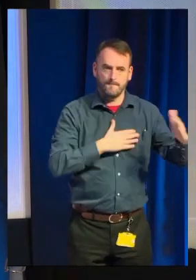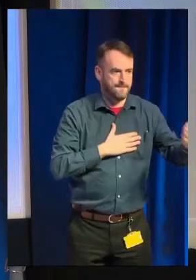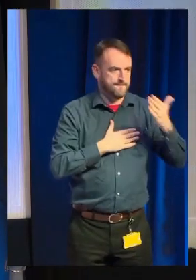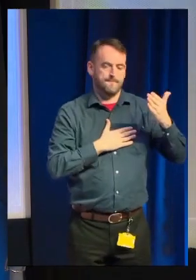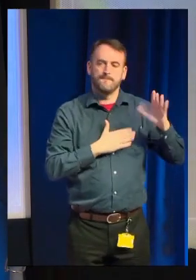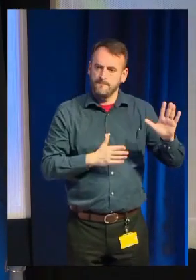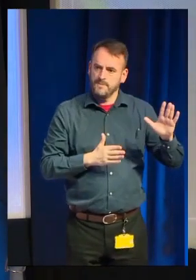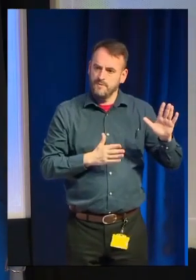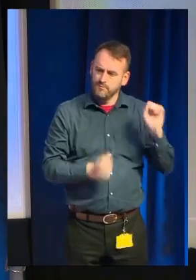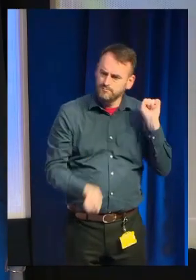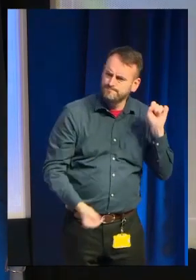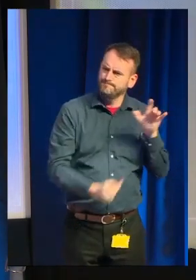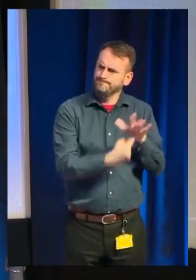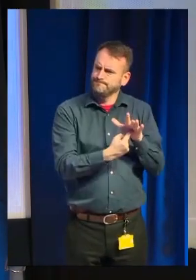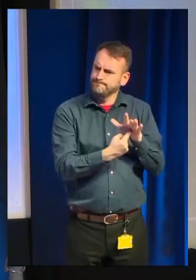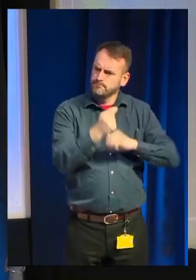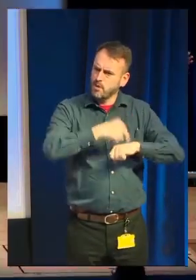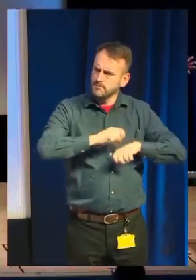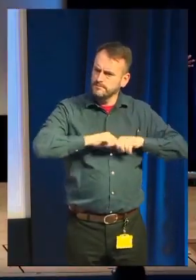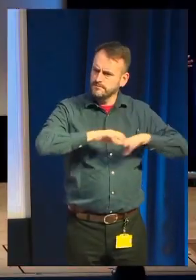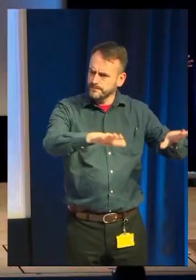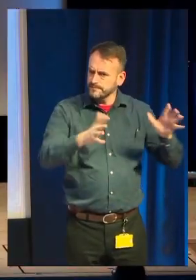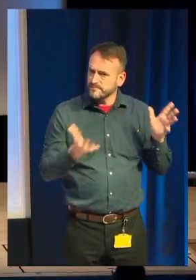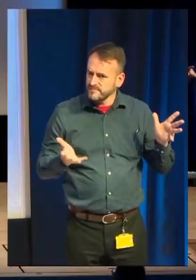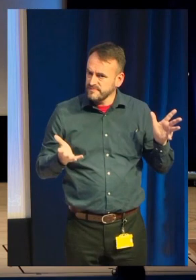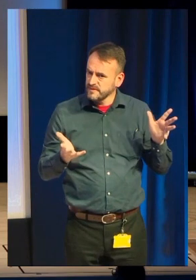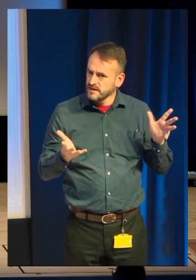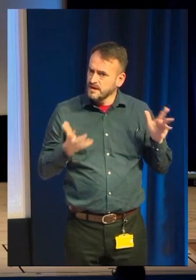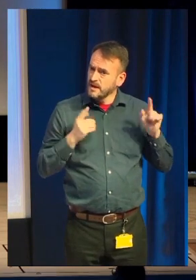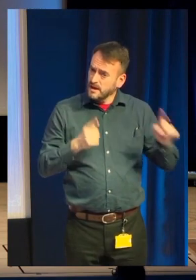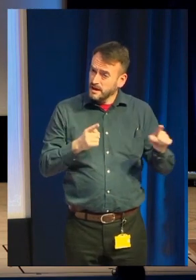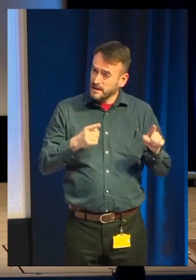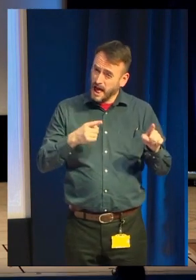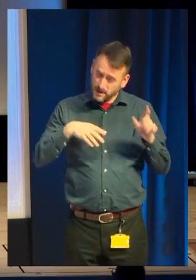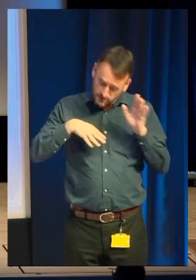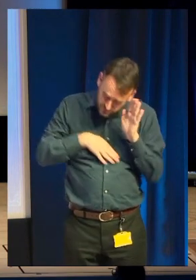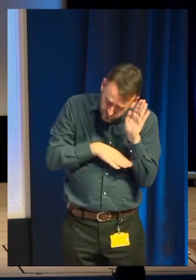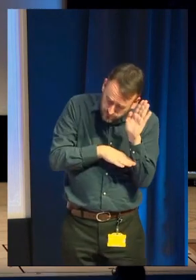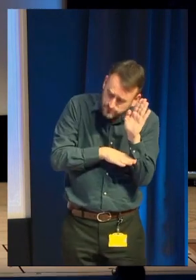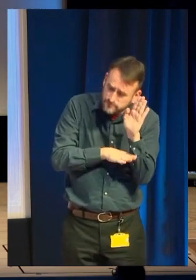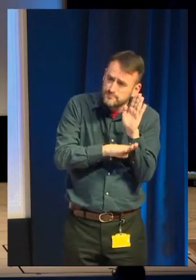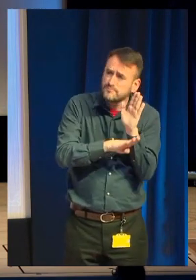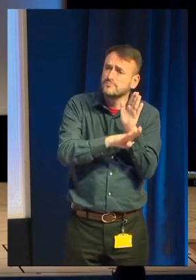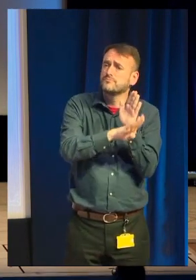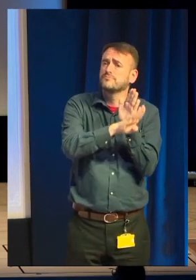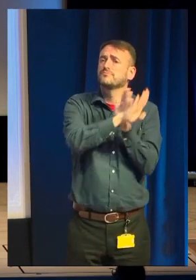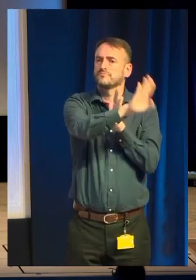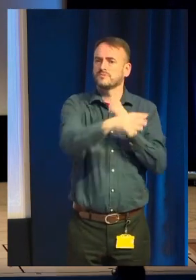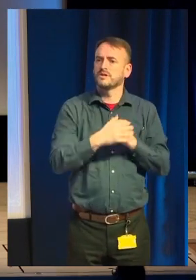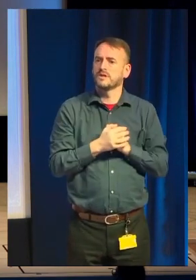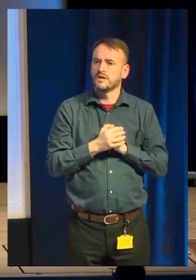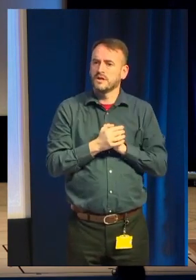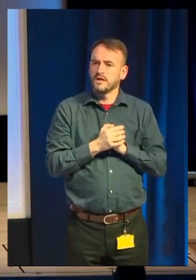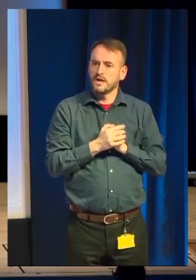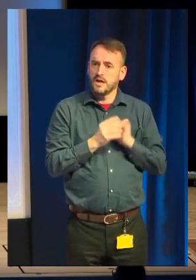That kind of velocity is what you need to create impact when you launch a game. You need to add a lot of fuel to the fire for the